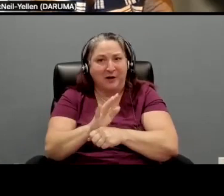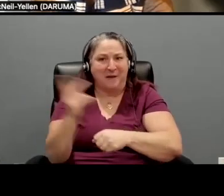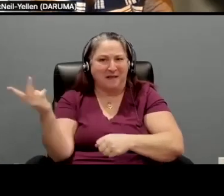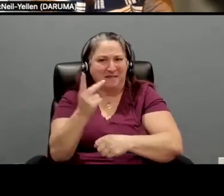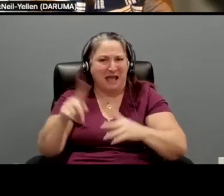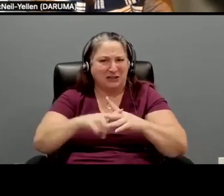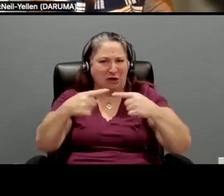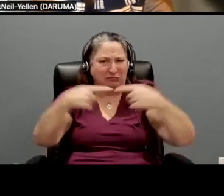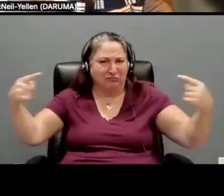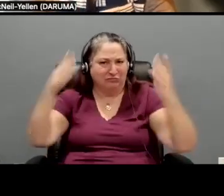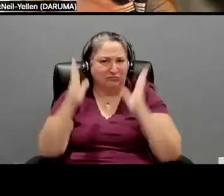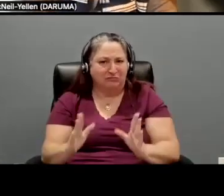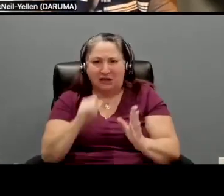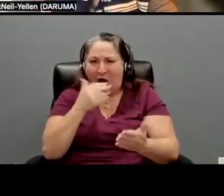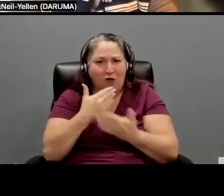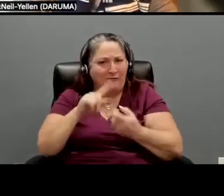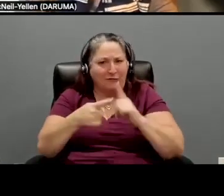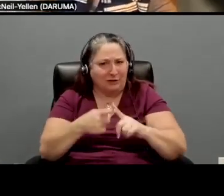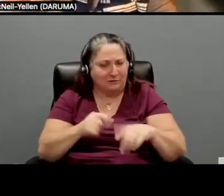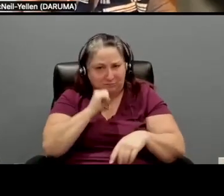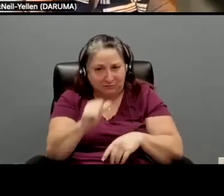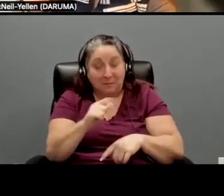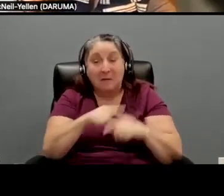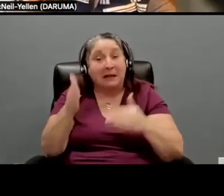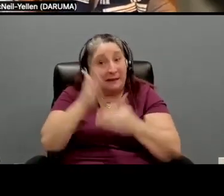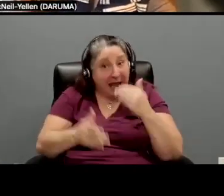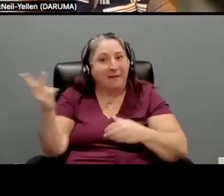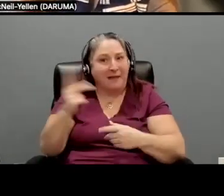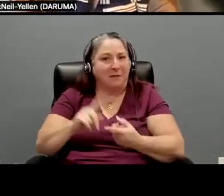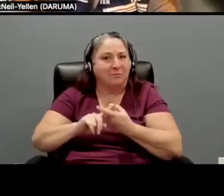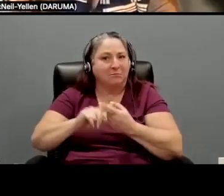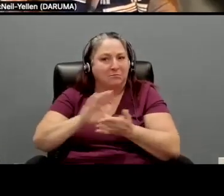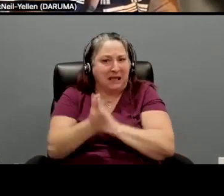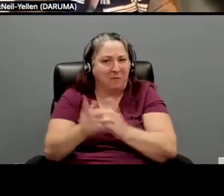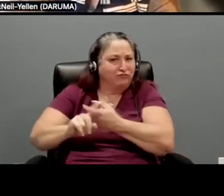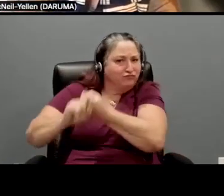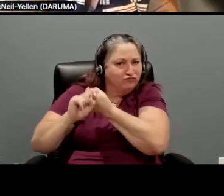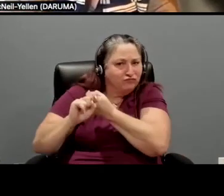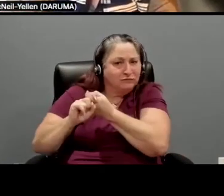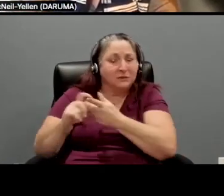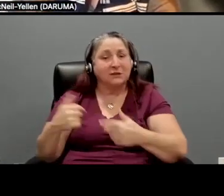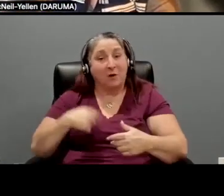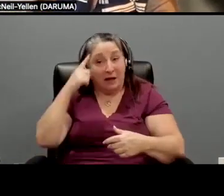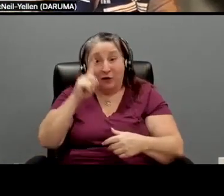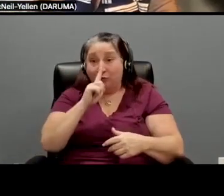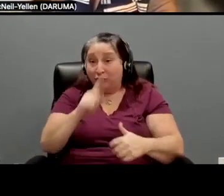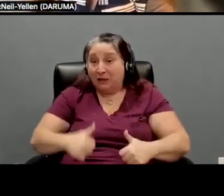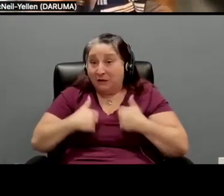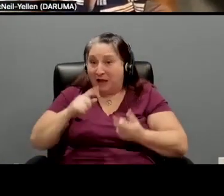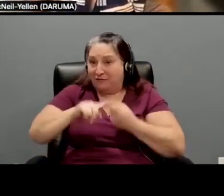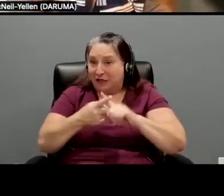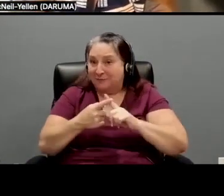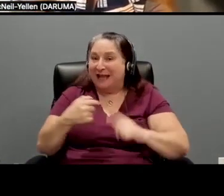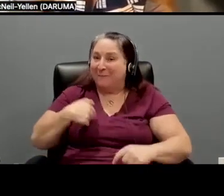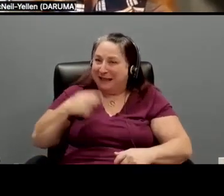or not good friends, that in the end they do become good friends. And I think the real life friendship that Toby and I've